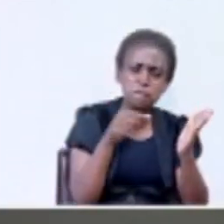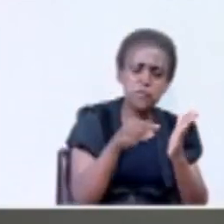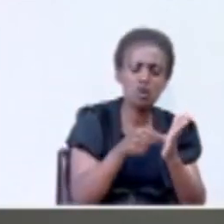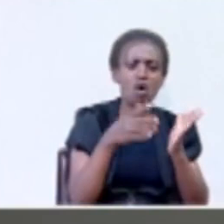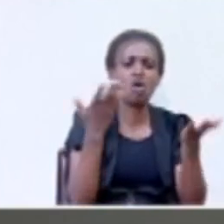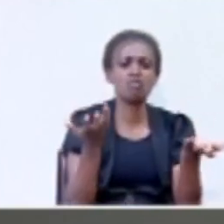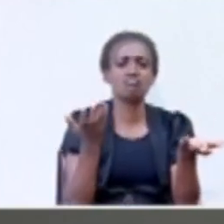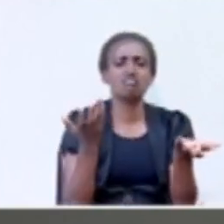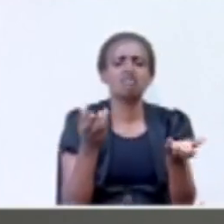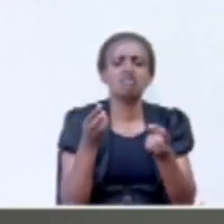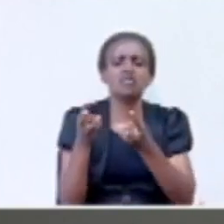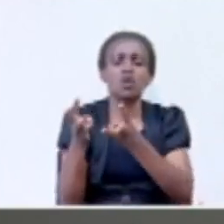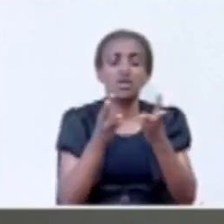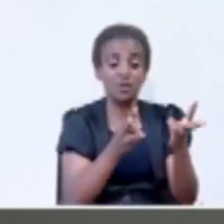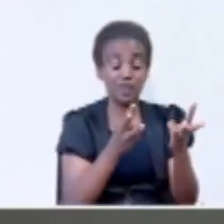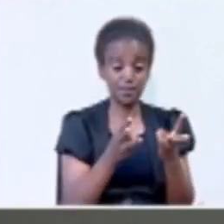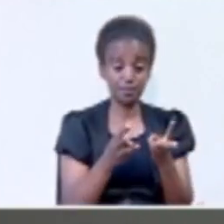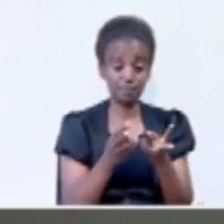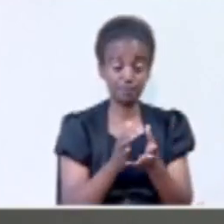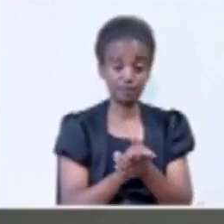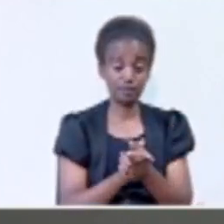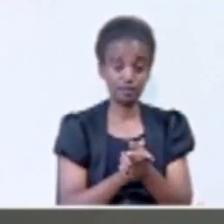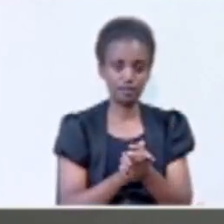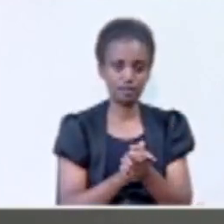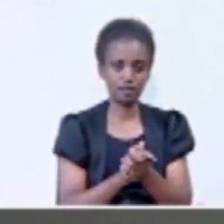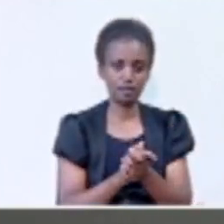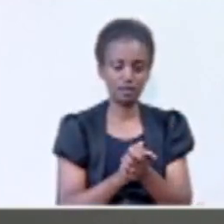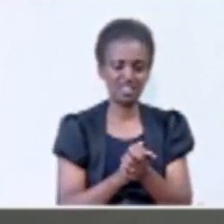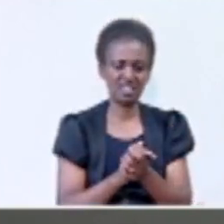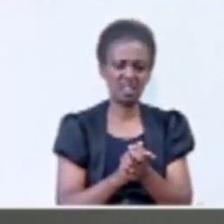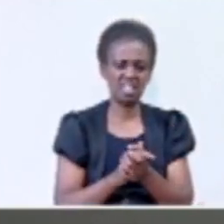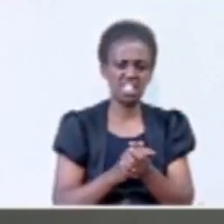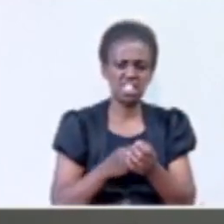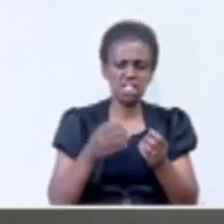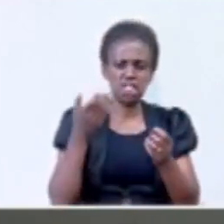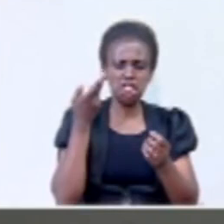some kind of monster